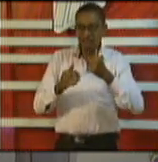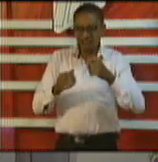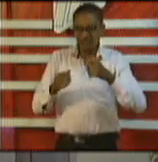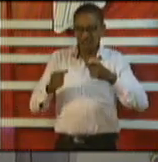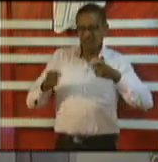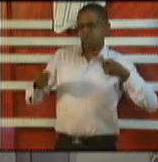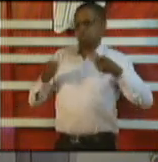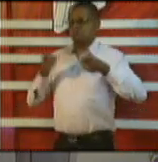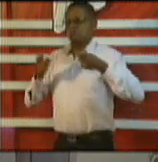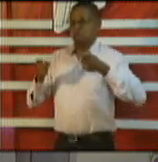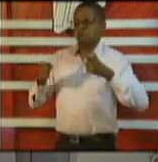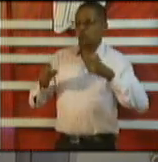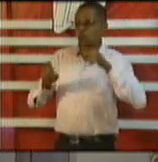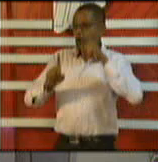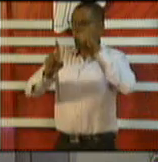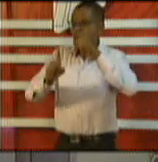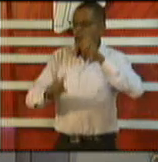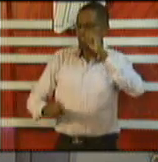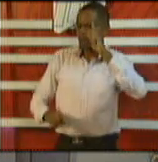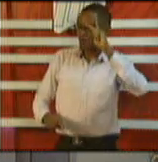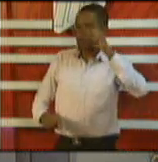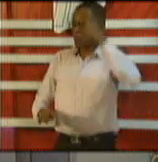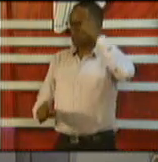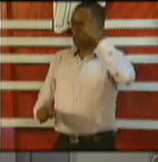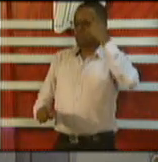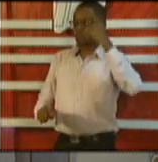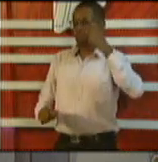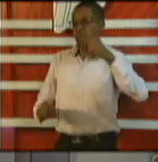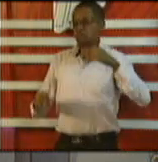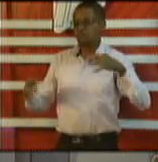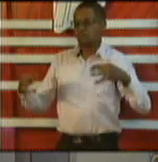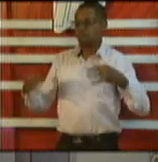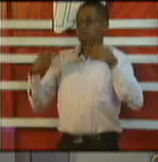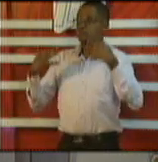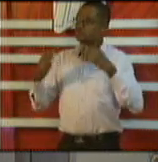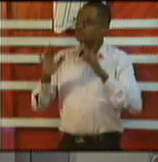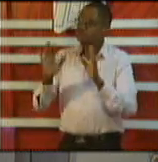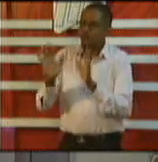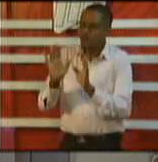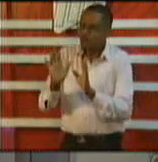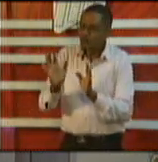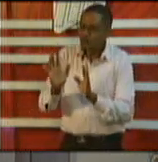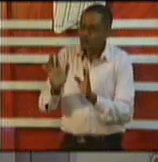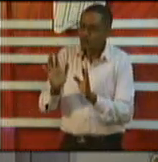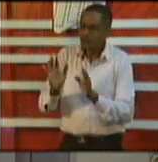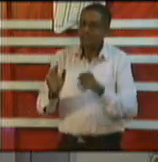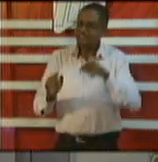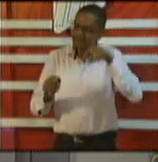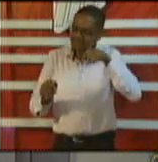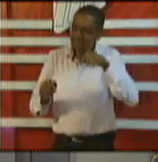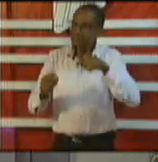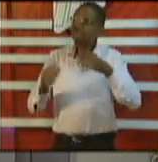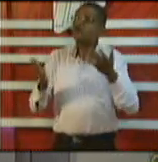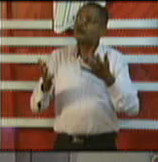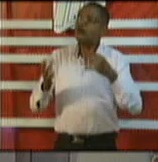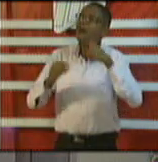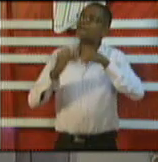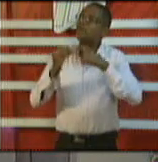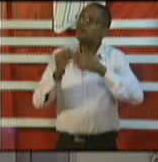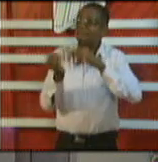medical this is medical not political we empathize with these people